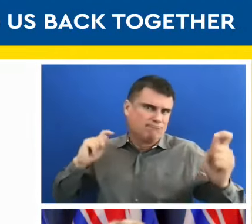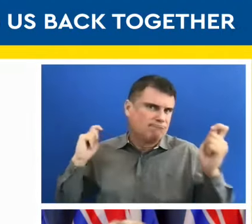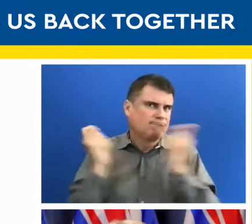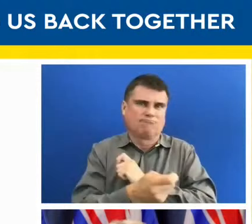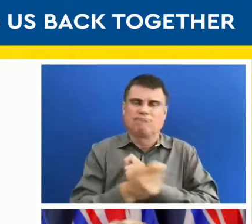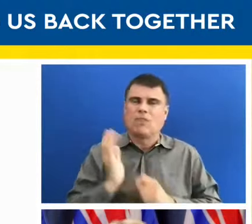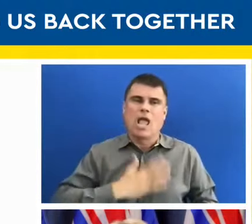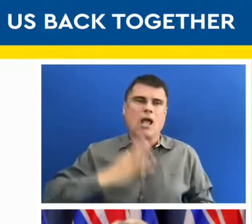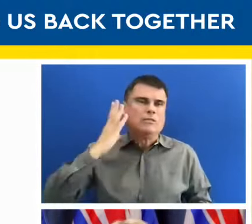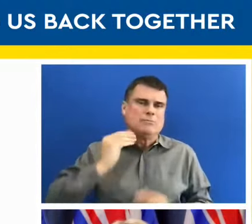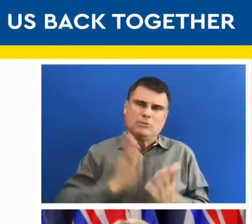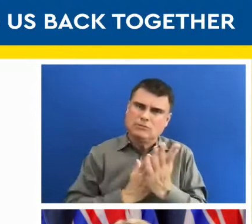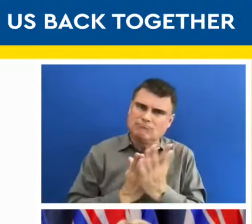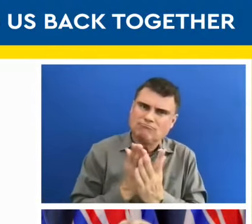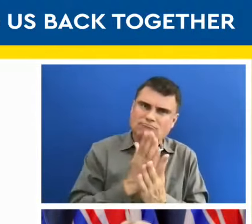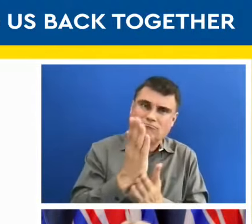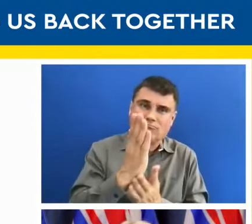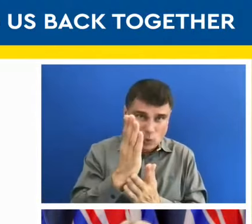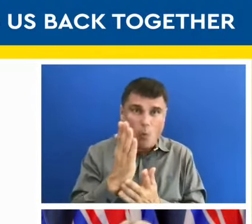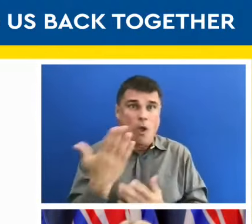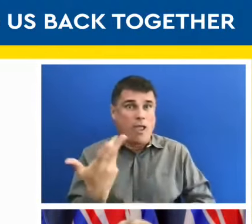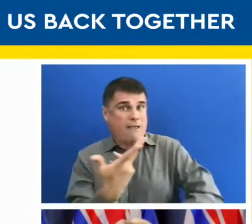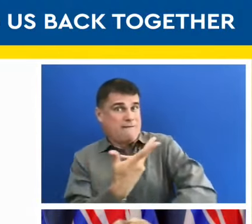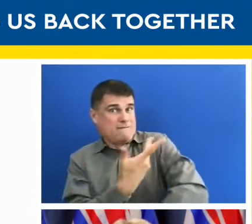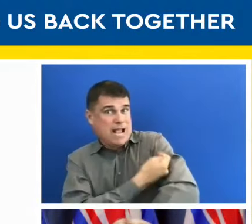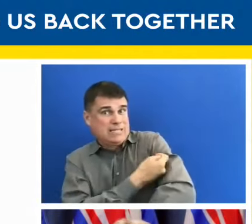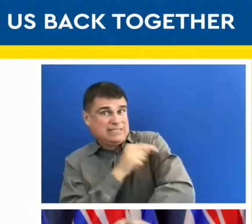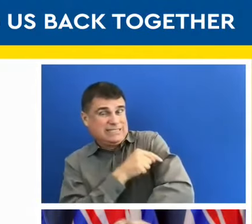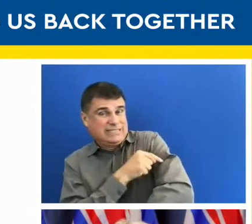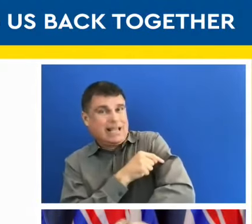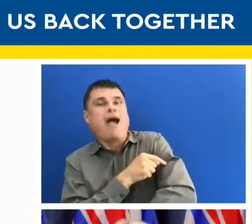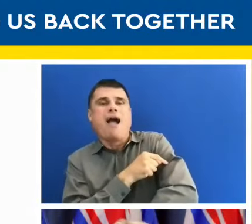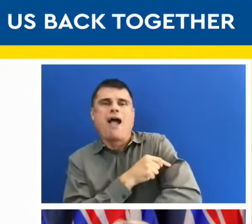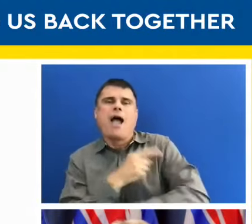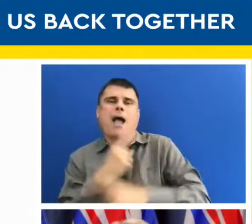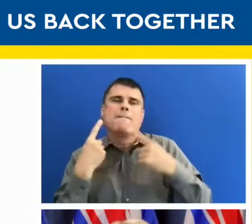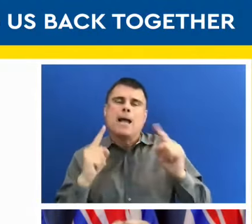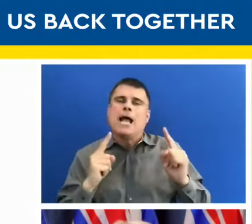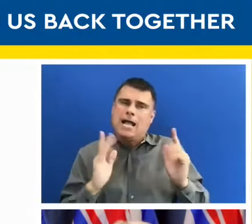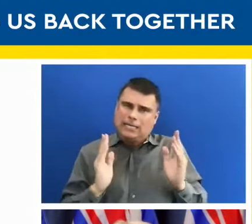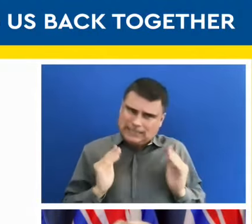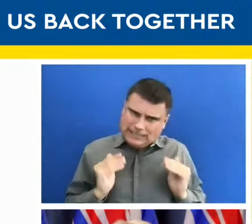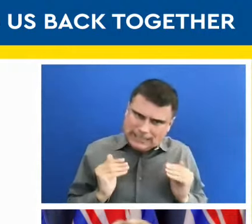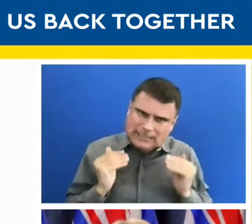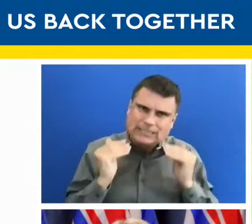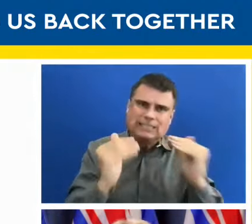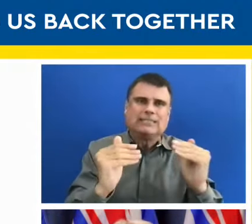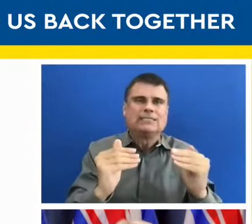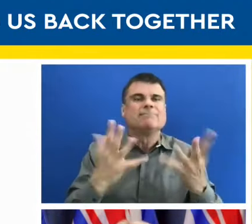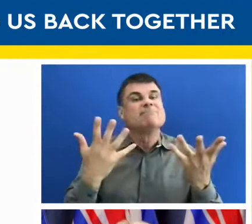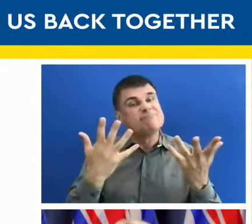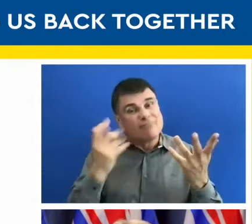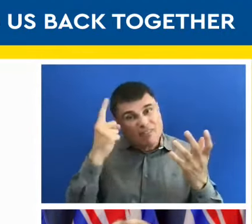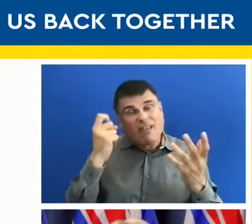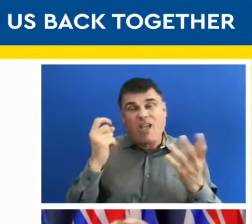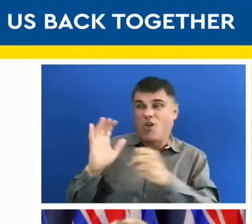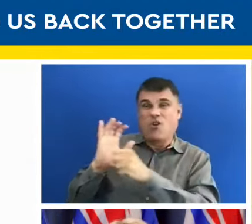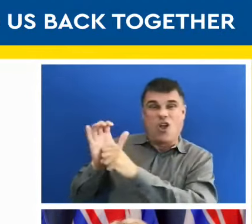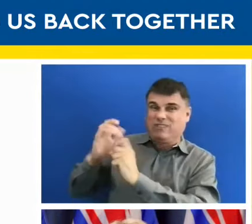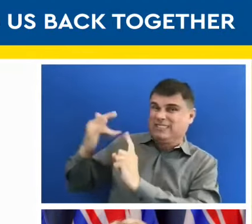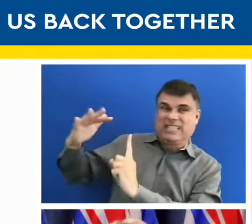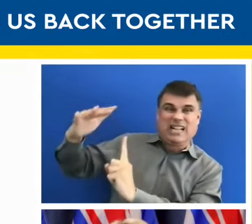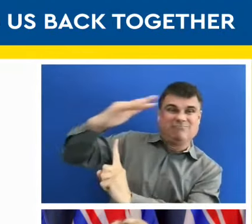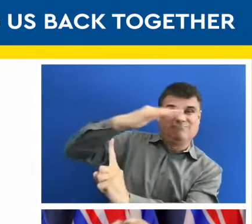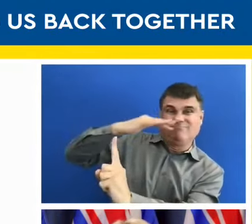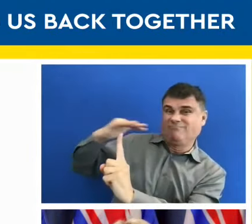to move on. To move on from the pandemic to living with COVID as one of those respiratory viruses in our